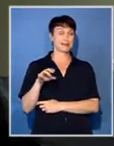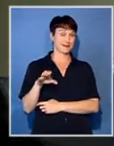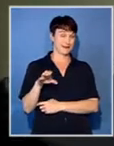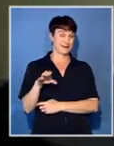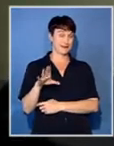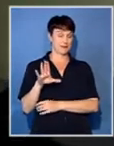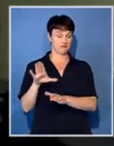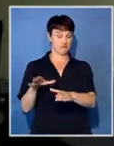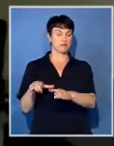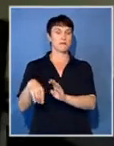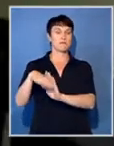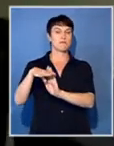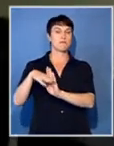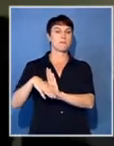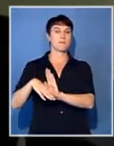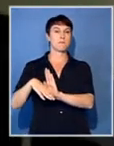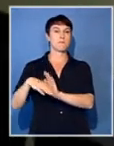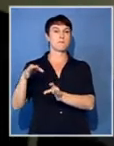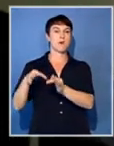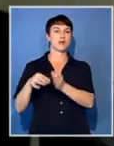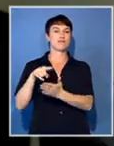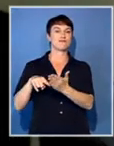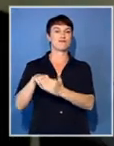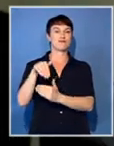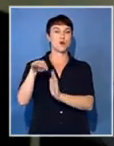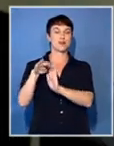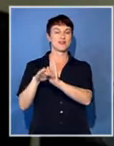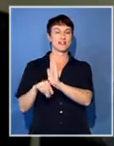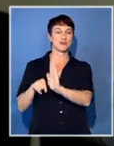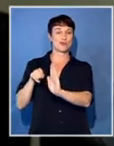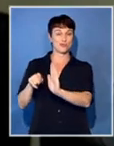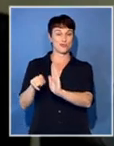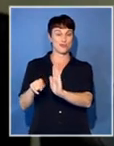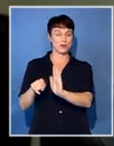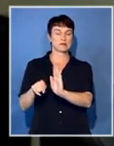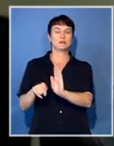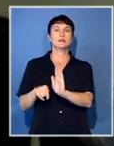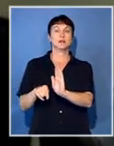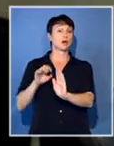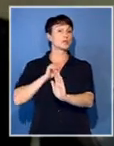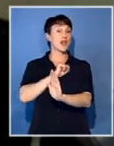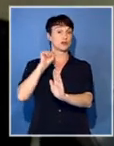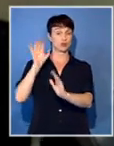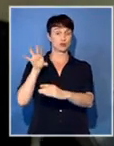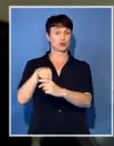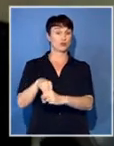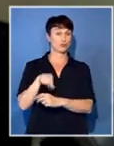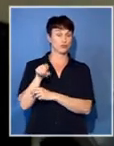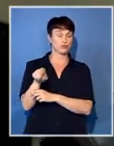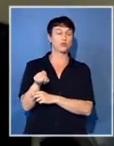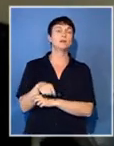and one of the issues that they are raising there is that COSATU has actually